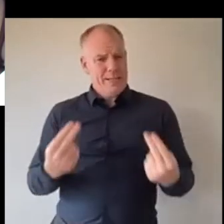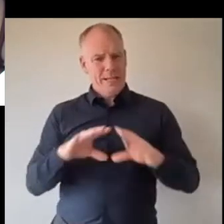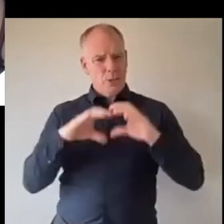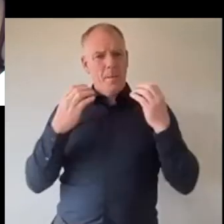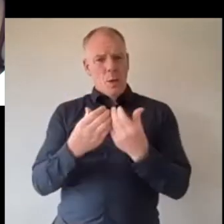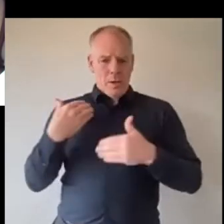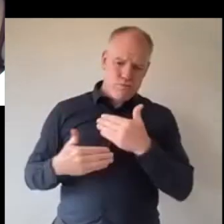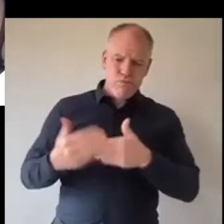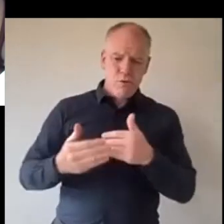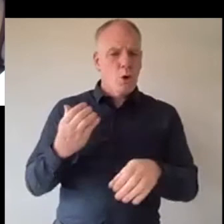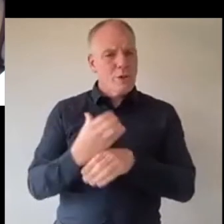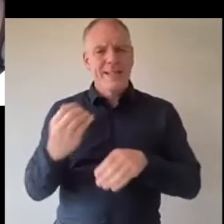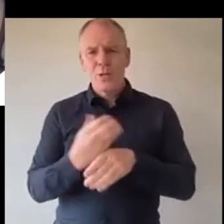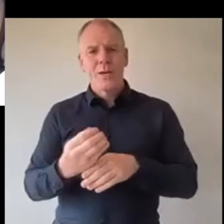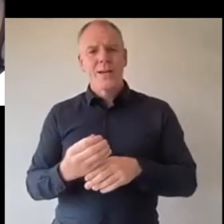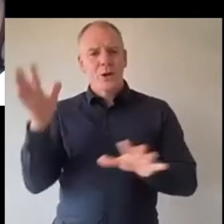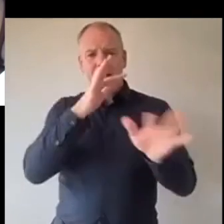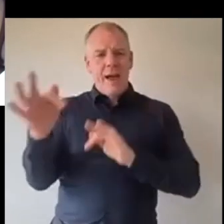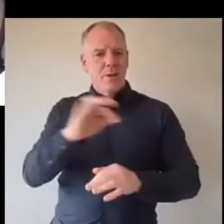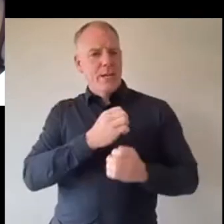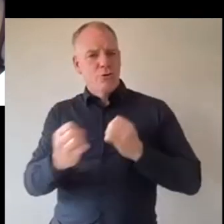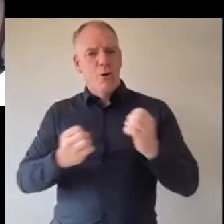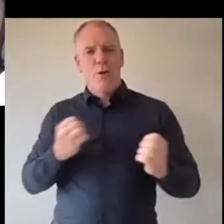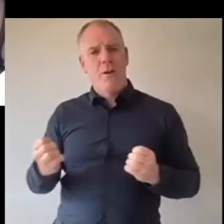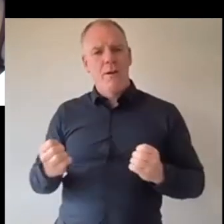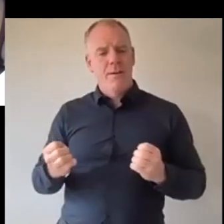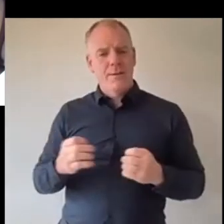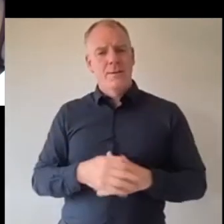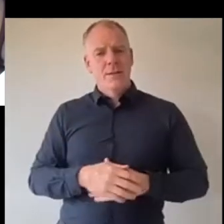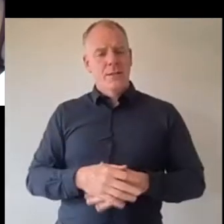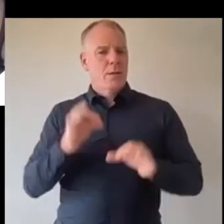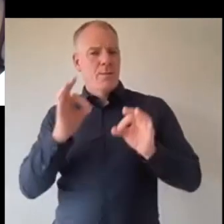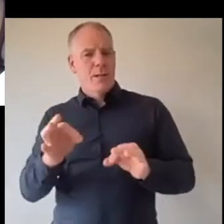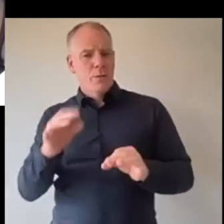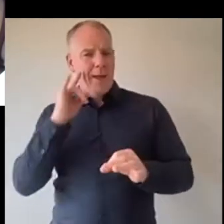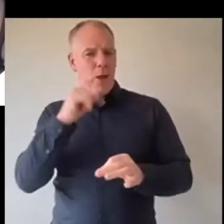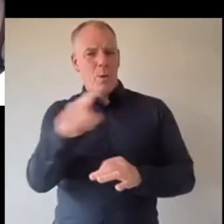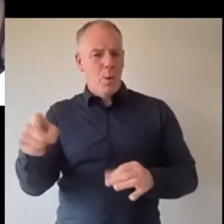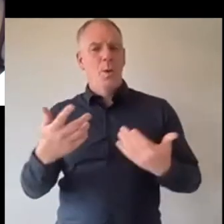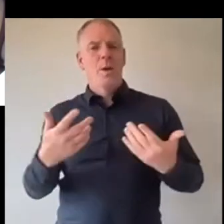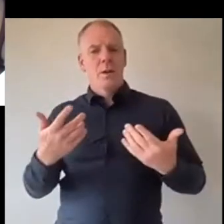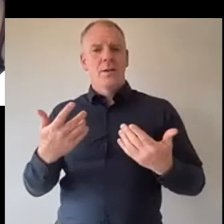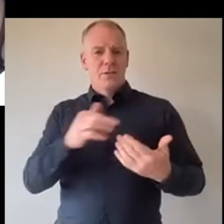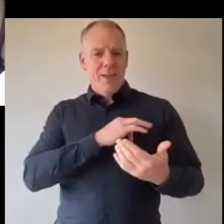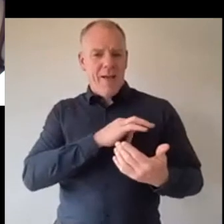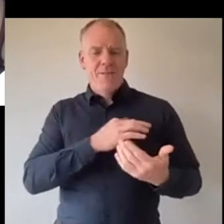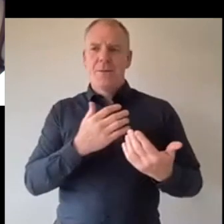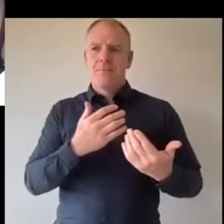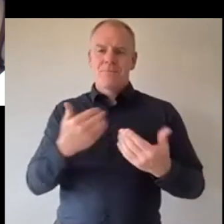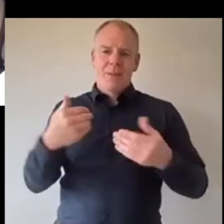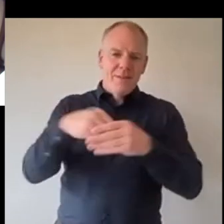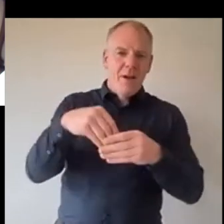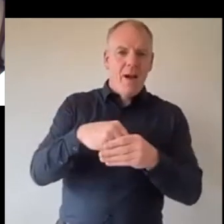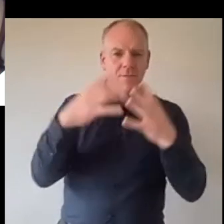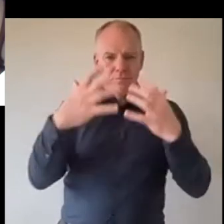going and we need to make sure to look out for each uh look out for each other so it's great to hear that all of yourselves that have joined this